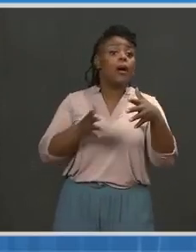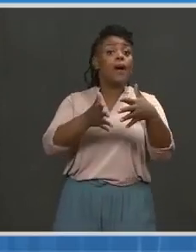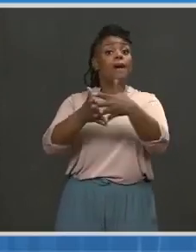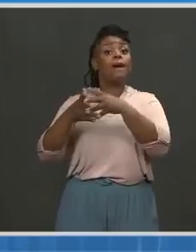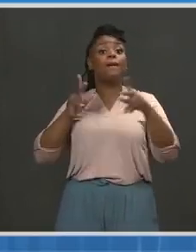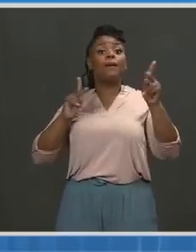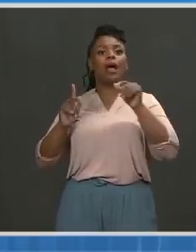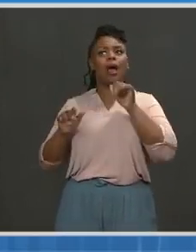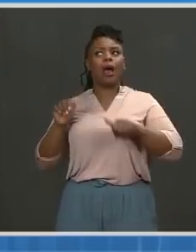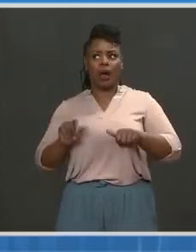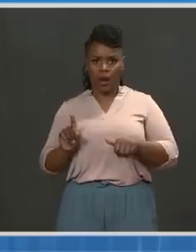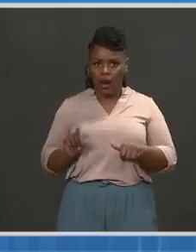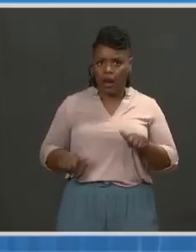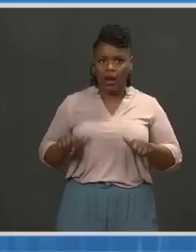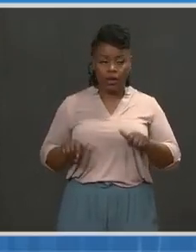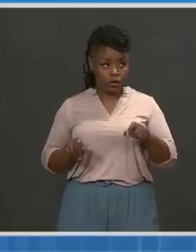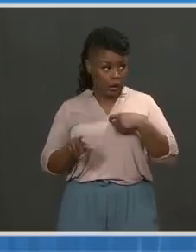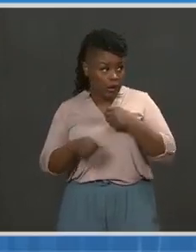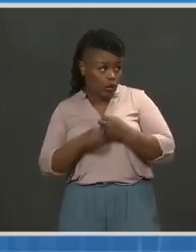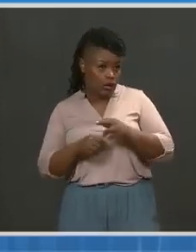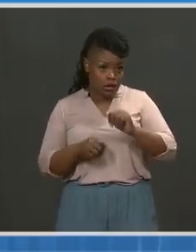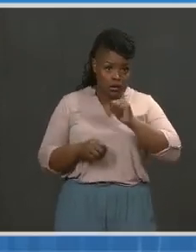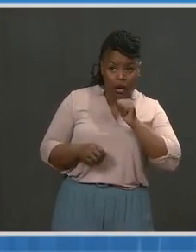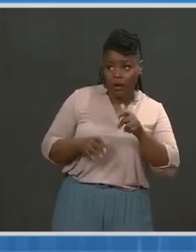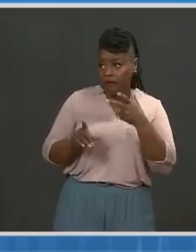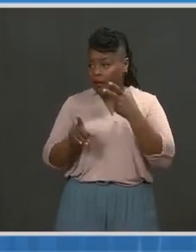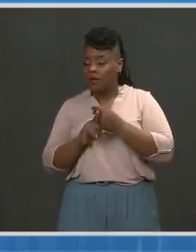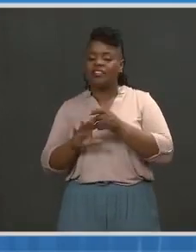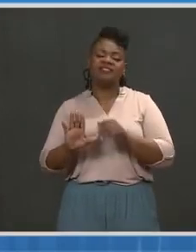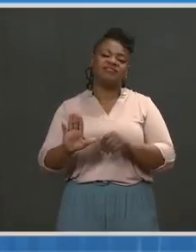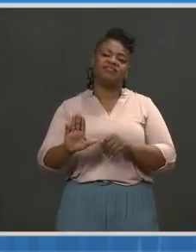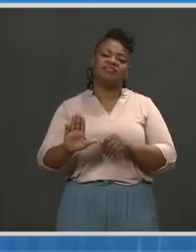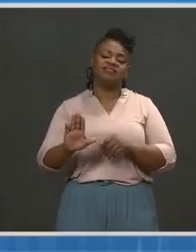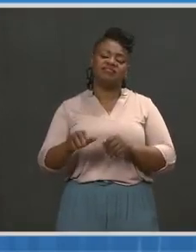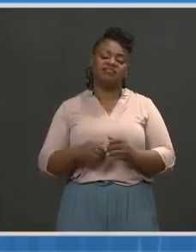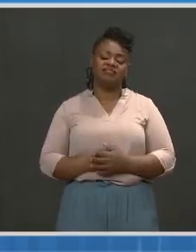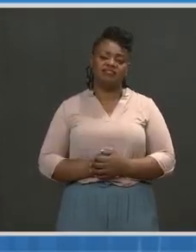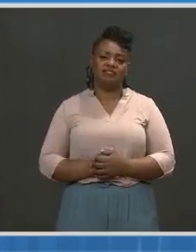this little bump in the road that we happen to have most recently with AZ.